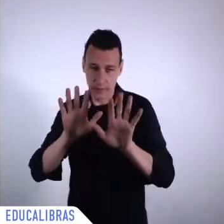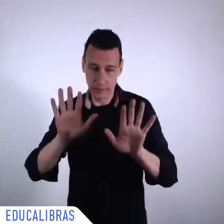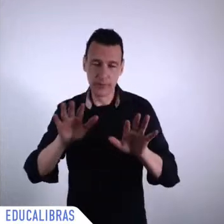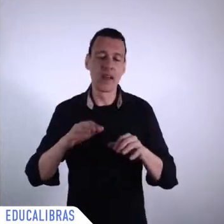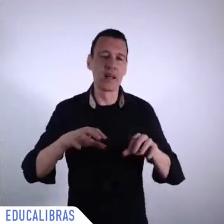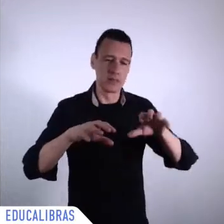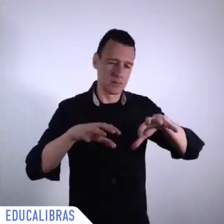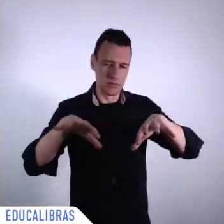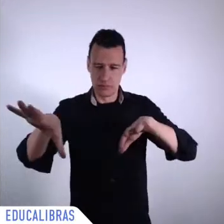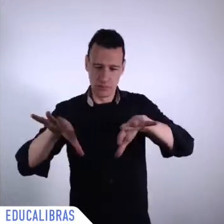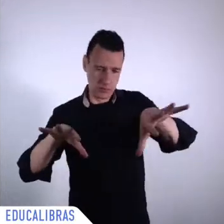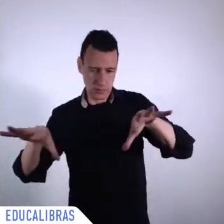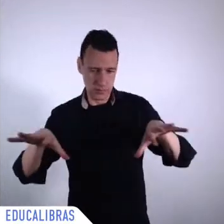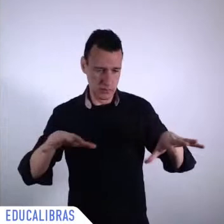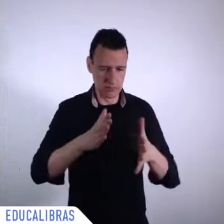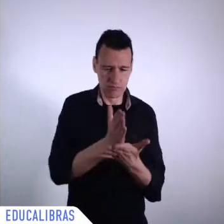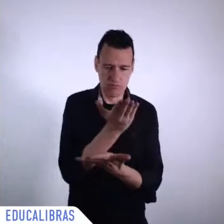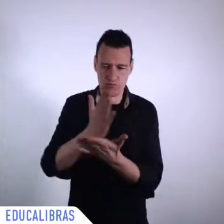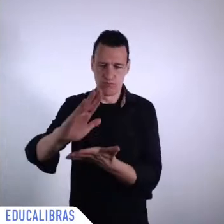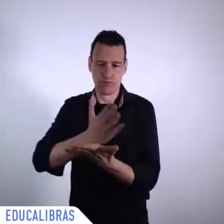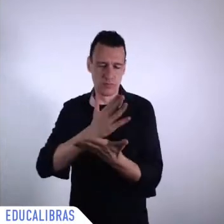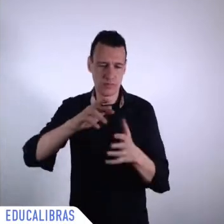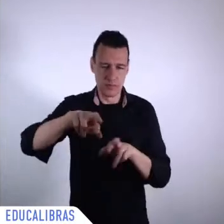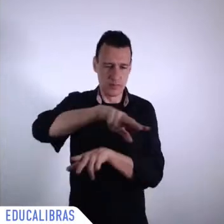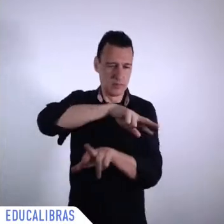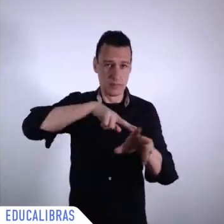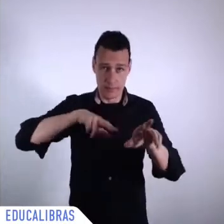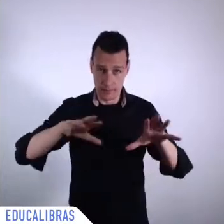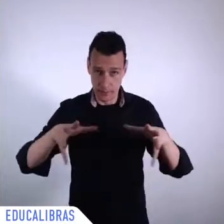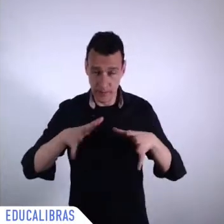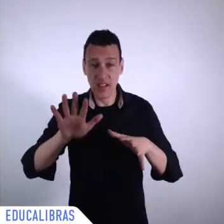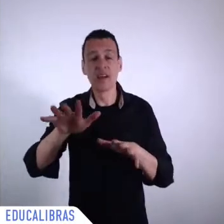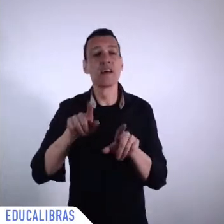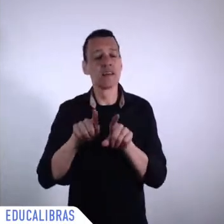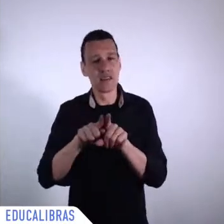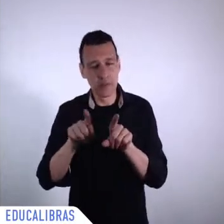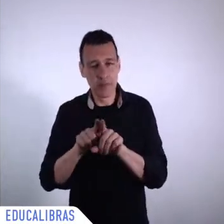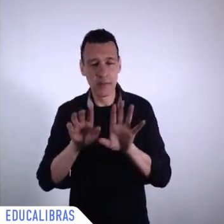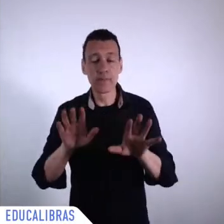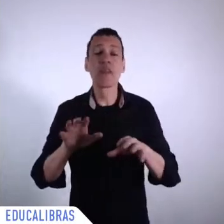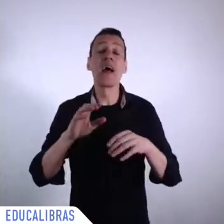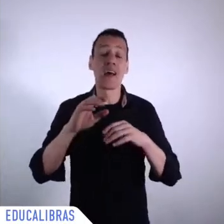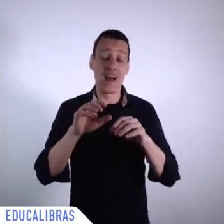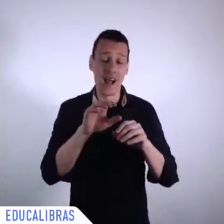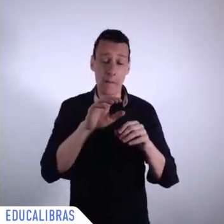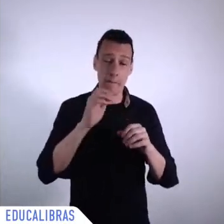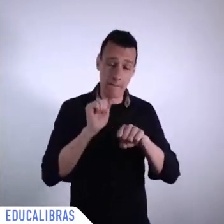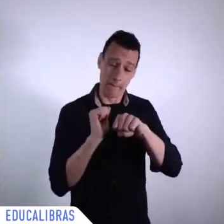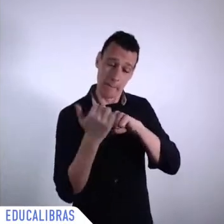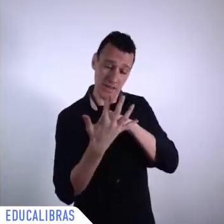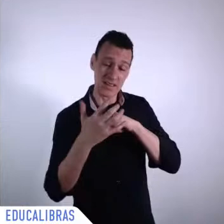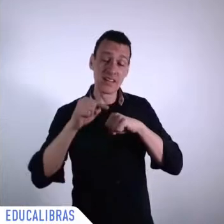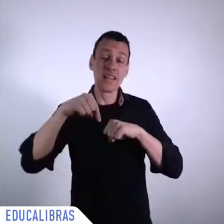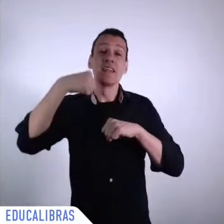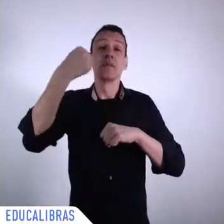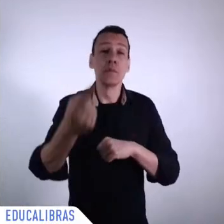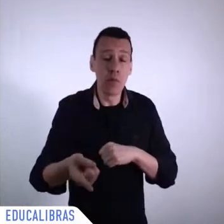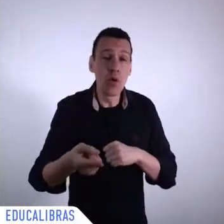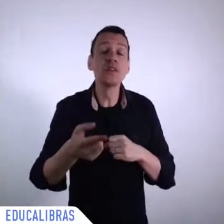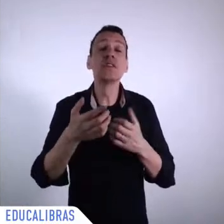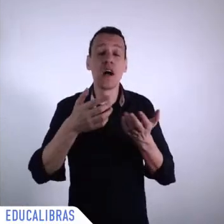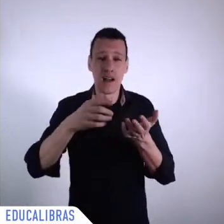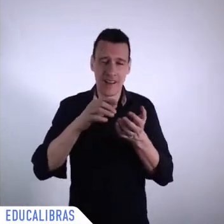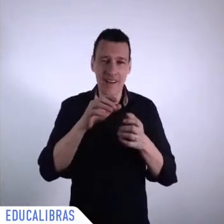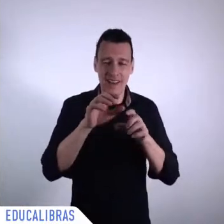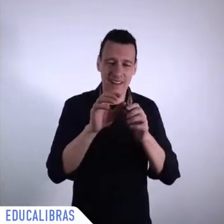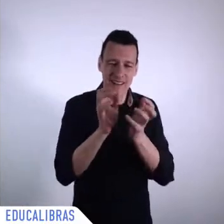the Post-Pandemic Order. I see here at least topics for four different conferences. So it's very difficult to say. And I mean,